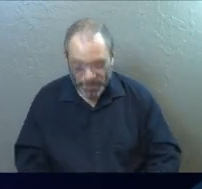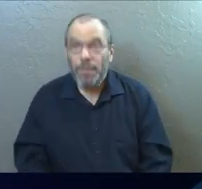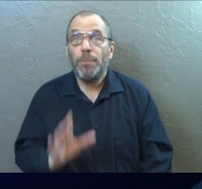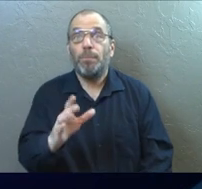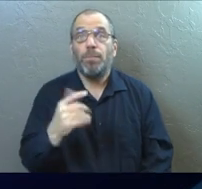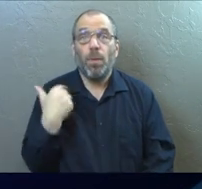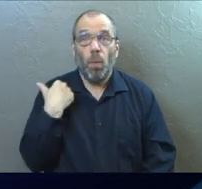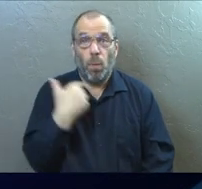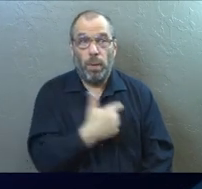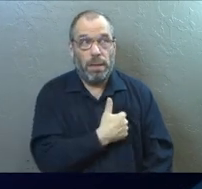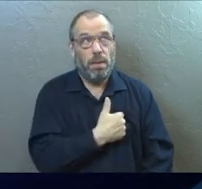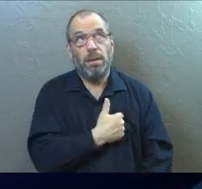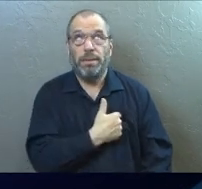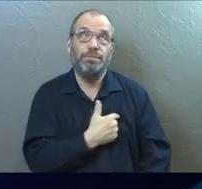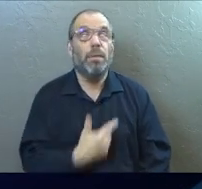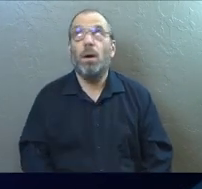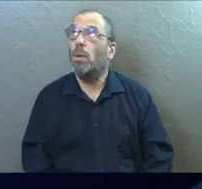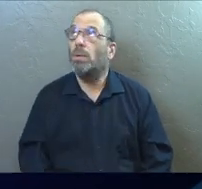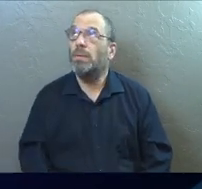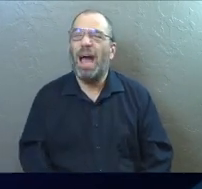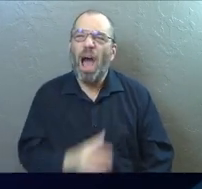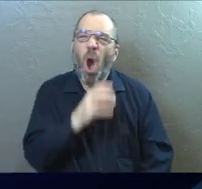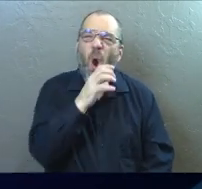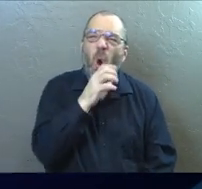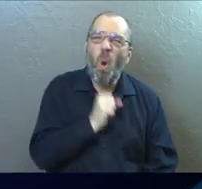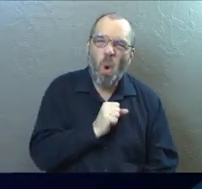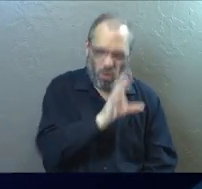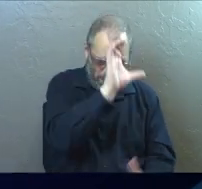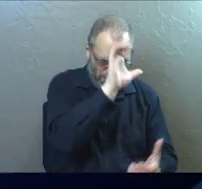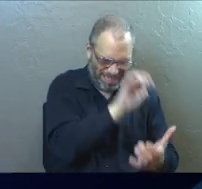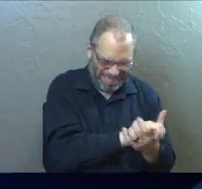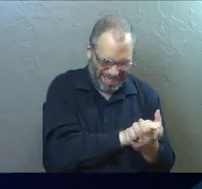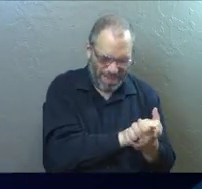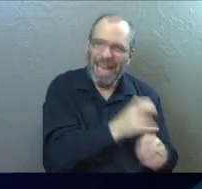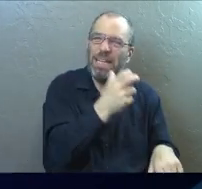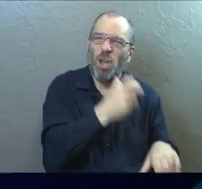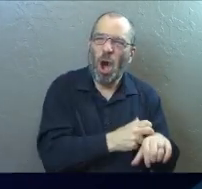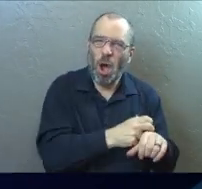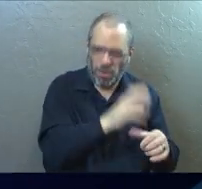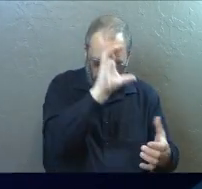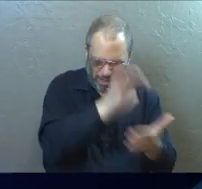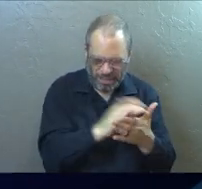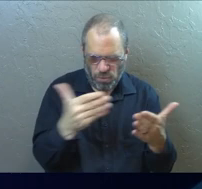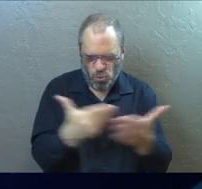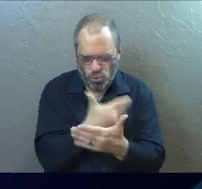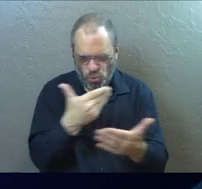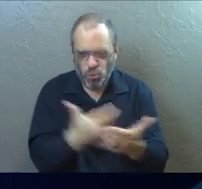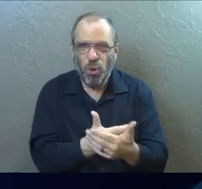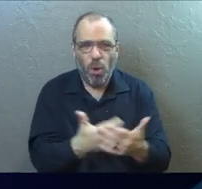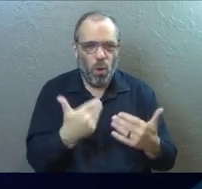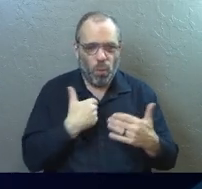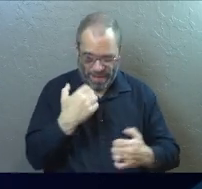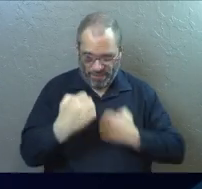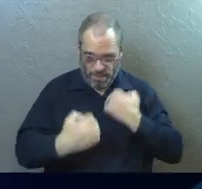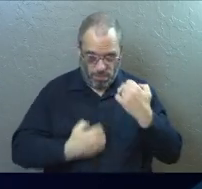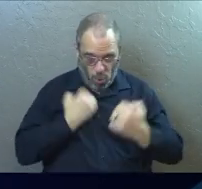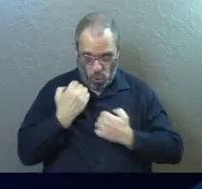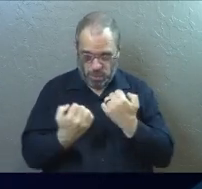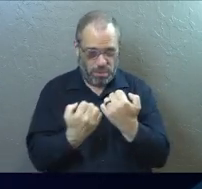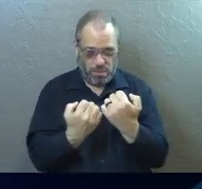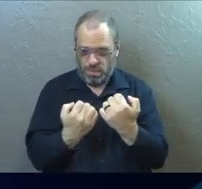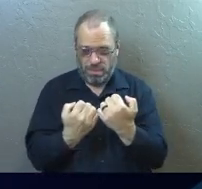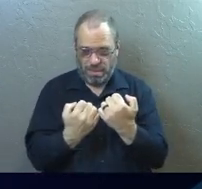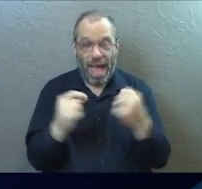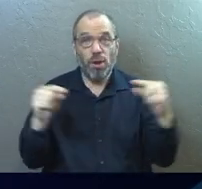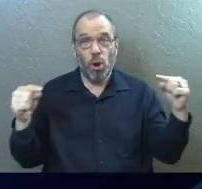Because we've got old things that we believe and it's hard to believe new things. We've got emotion and